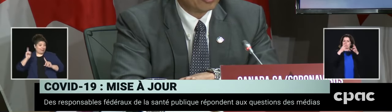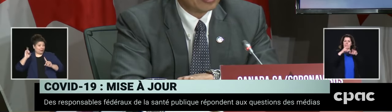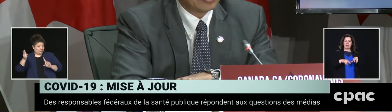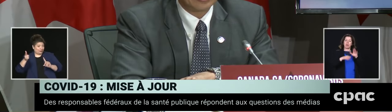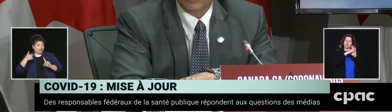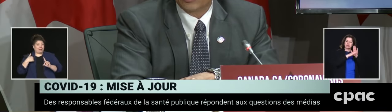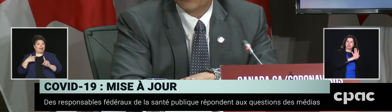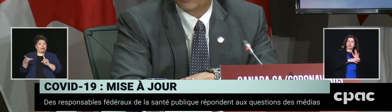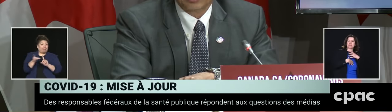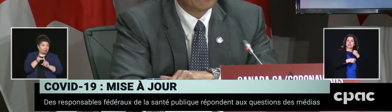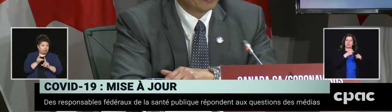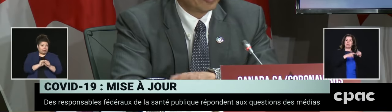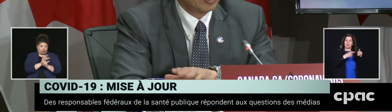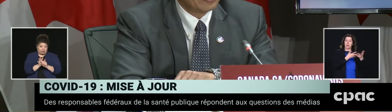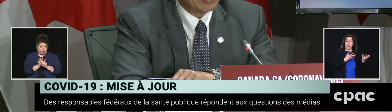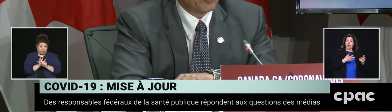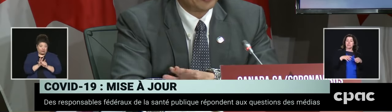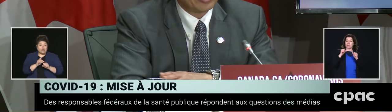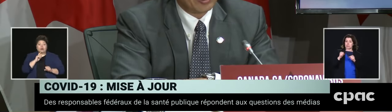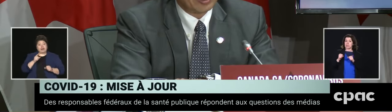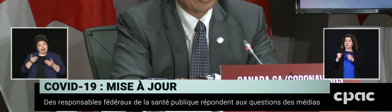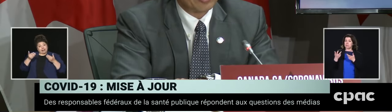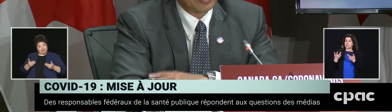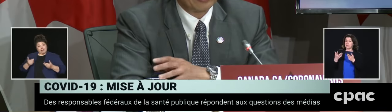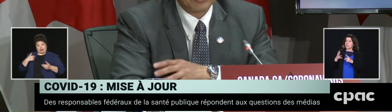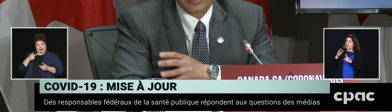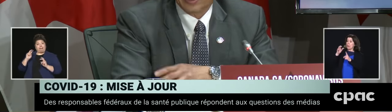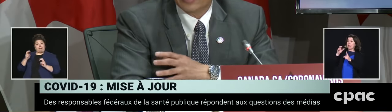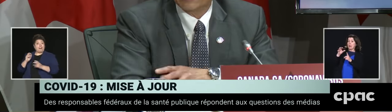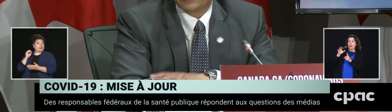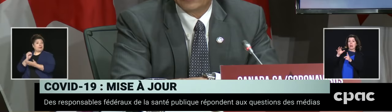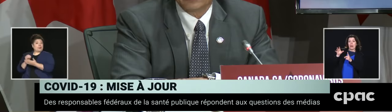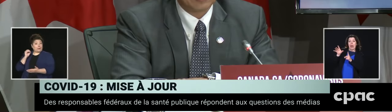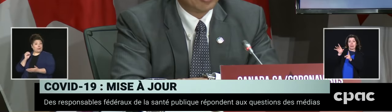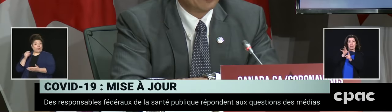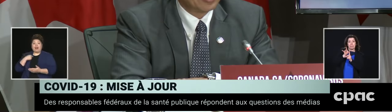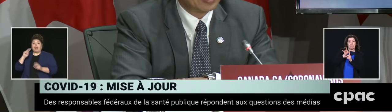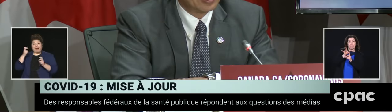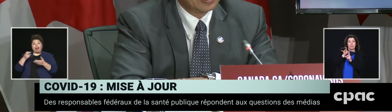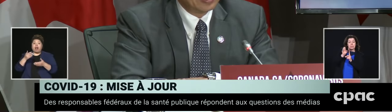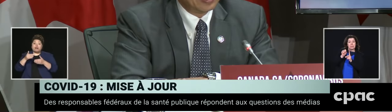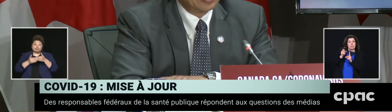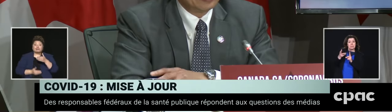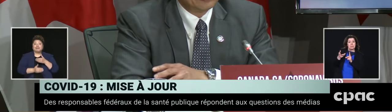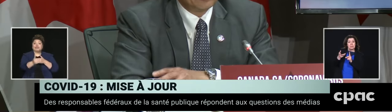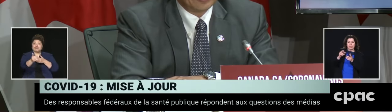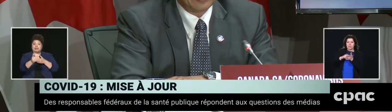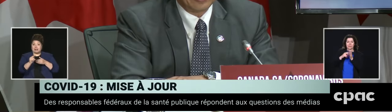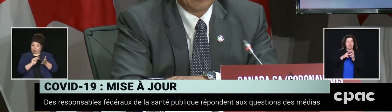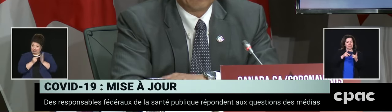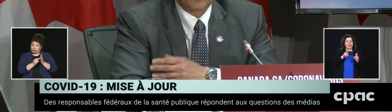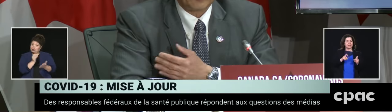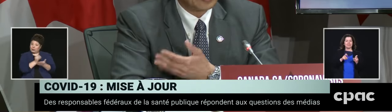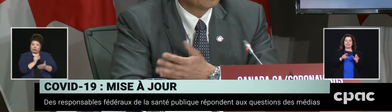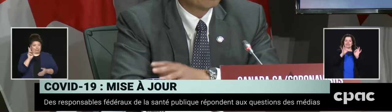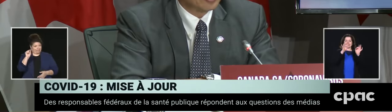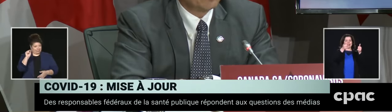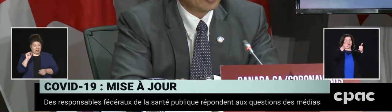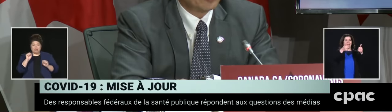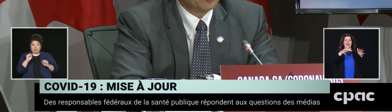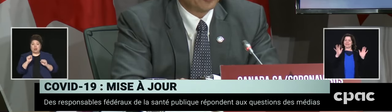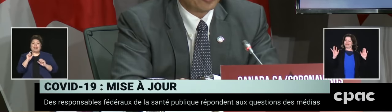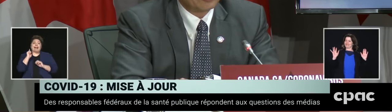also doesn't clear you sort of from that point on. So I think those are the kinds of details that maybe need to be, I think, further